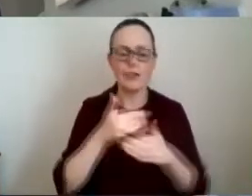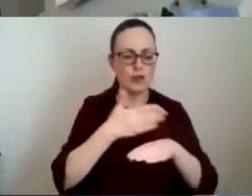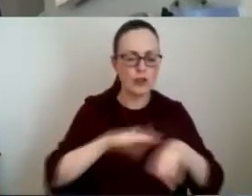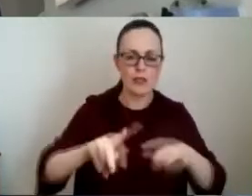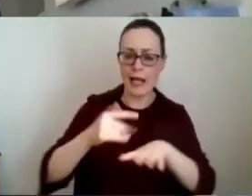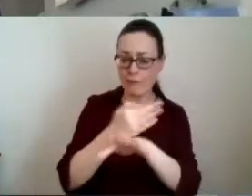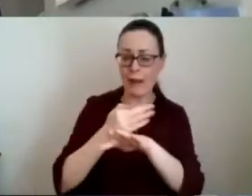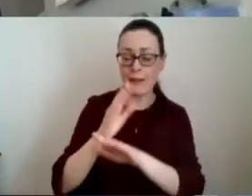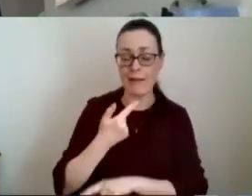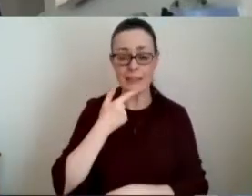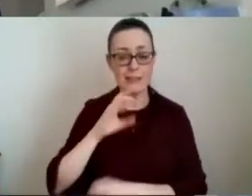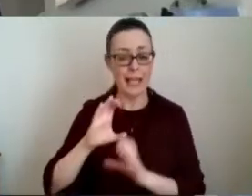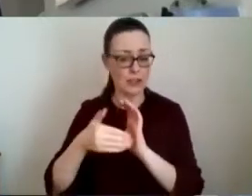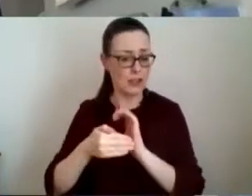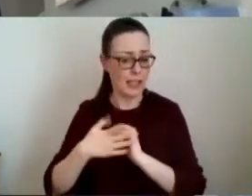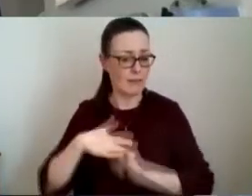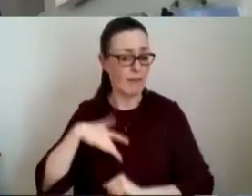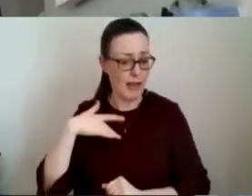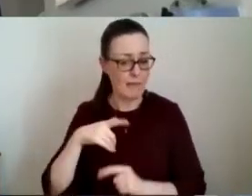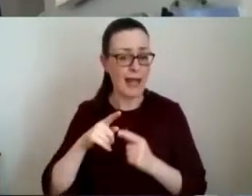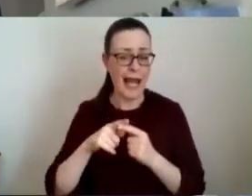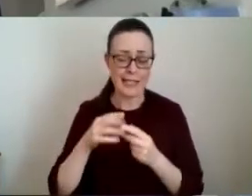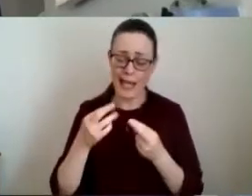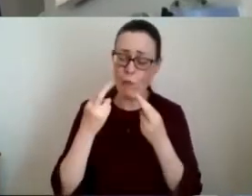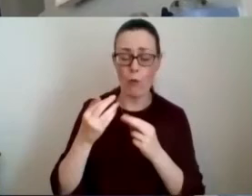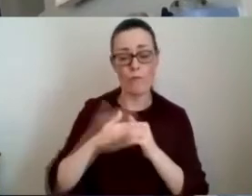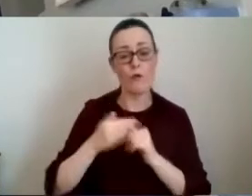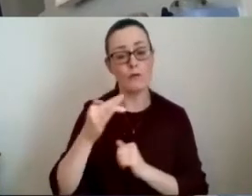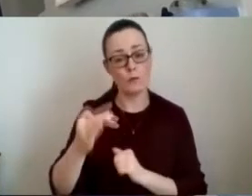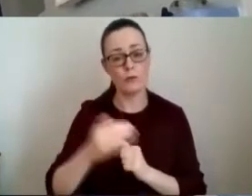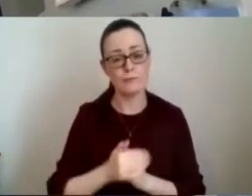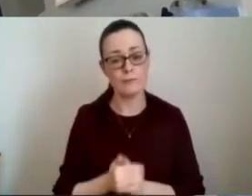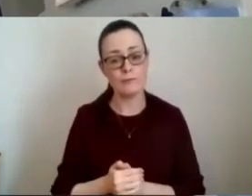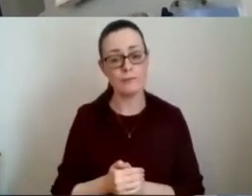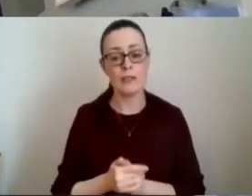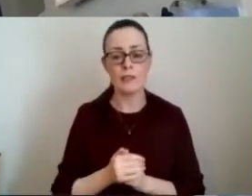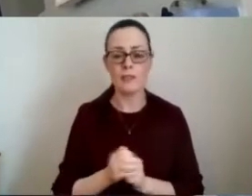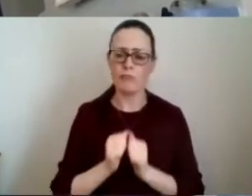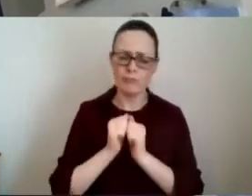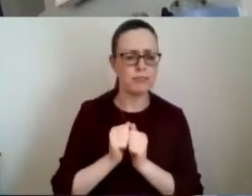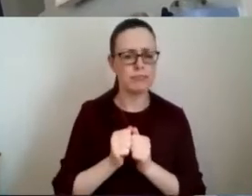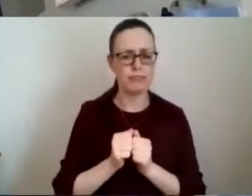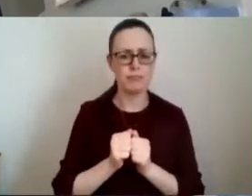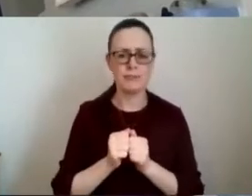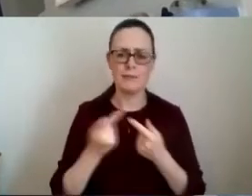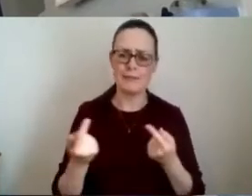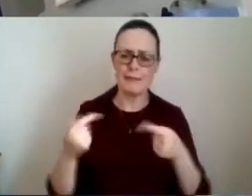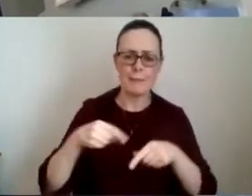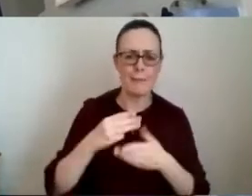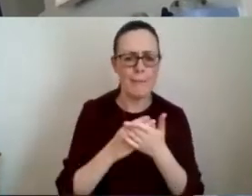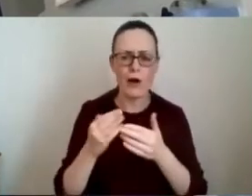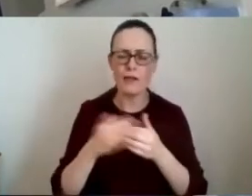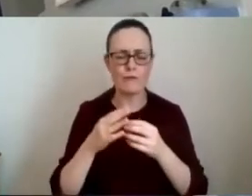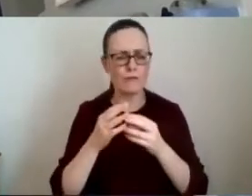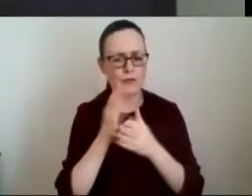been given a second chance at life and hope for the future it is a privilege to be part of something so special